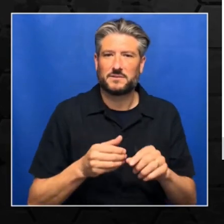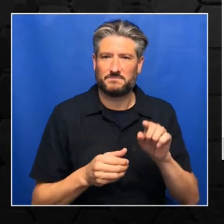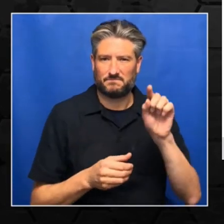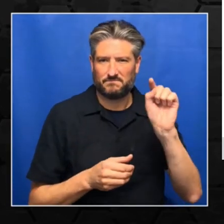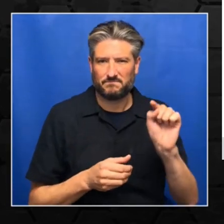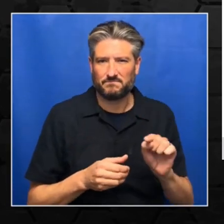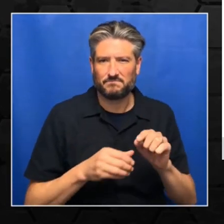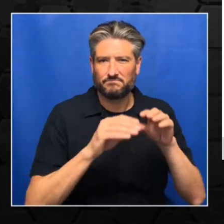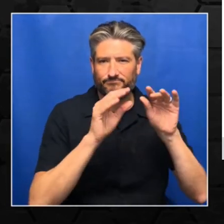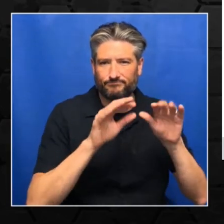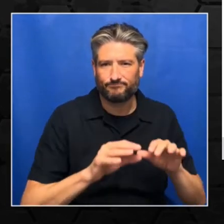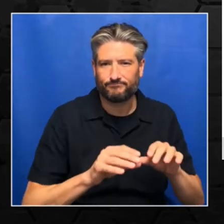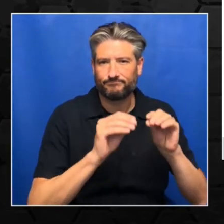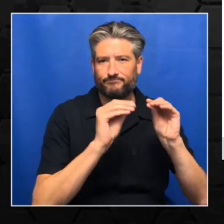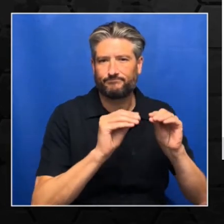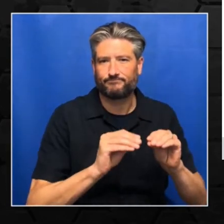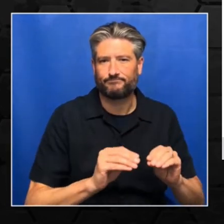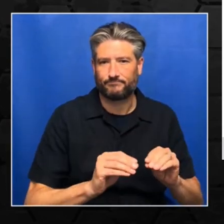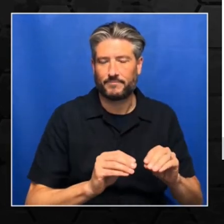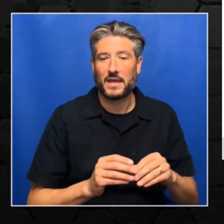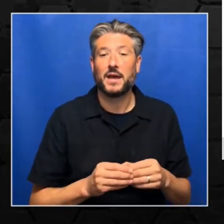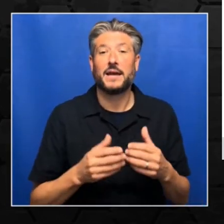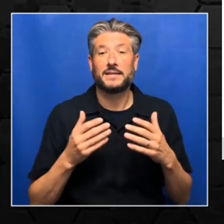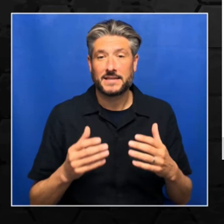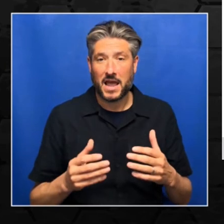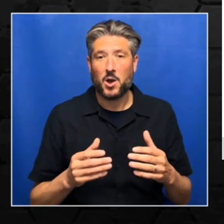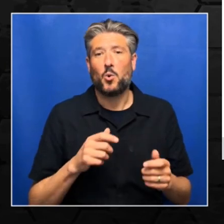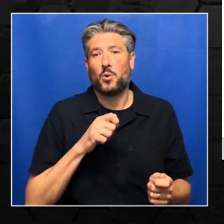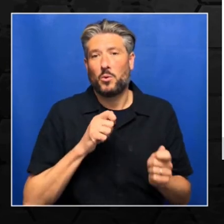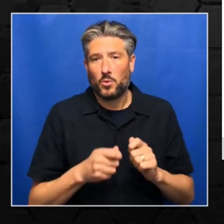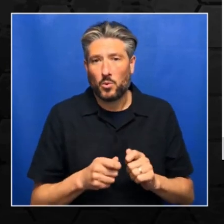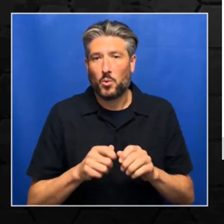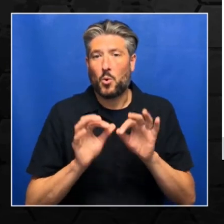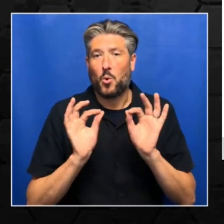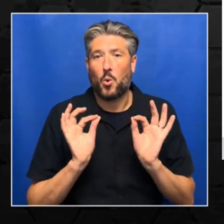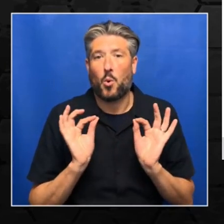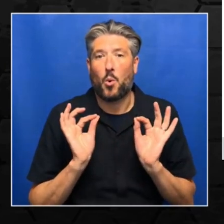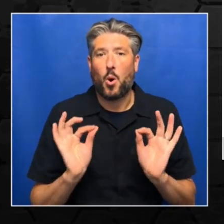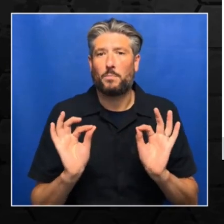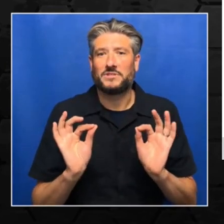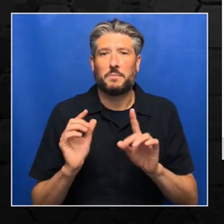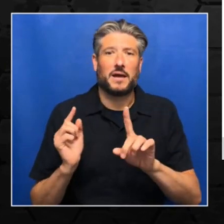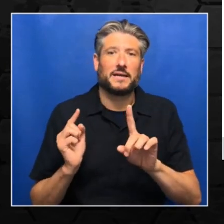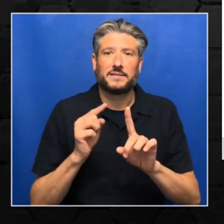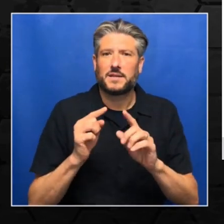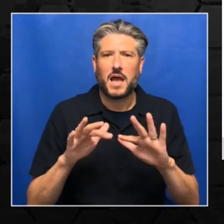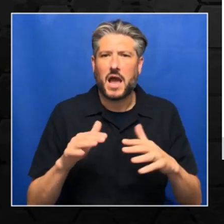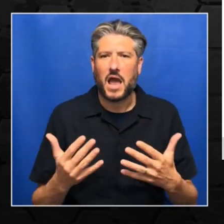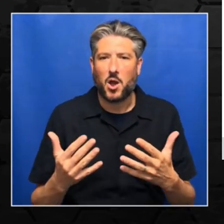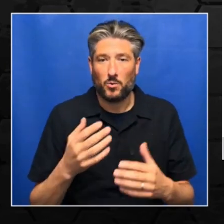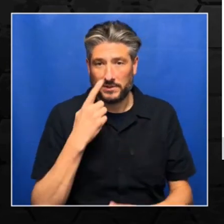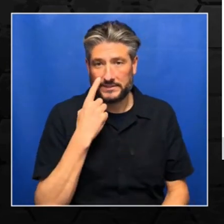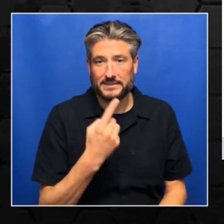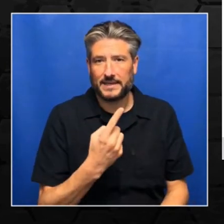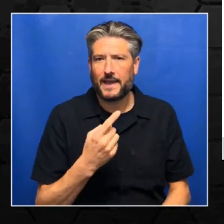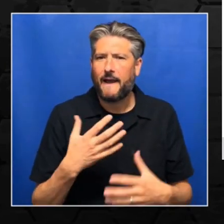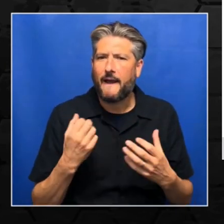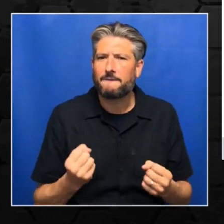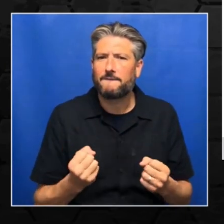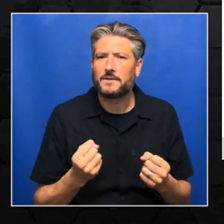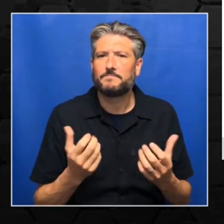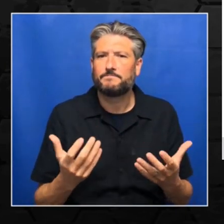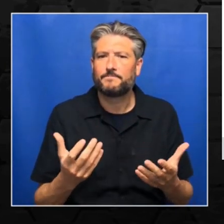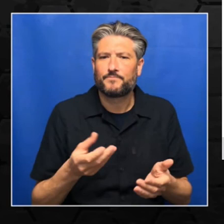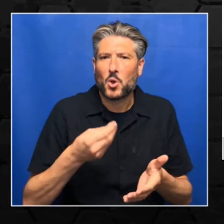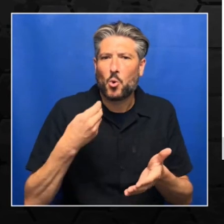So next, we're going to optimize the parameters. So what is cost function? So the cost function is basically the error